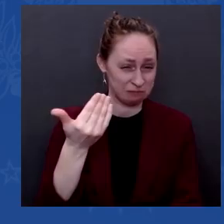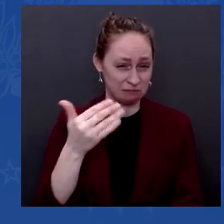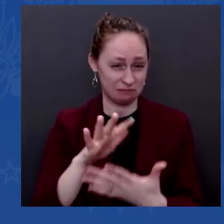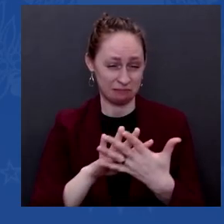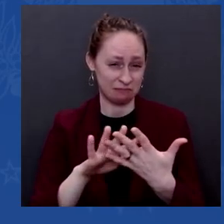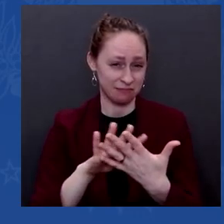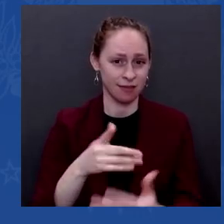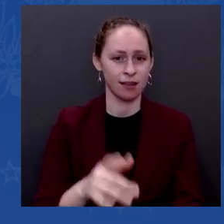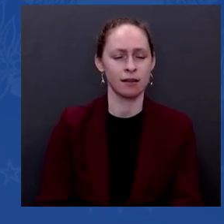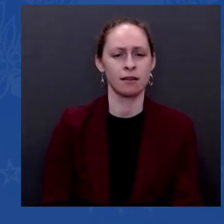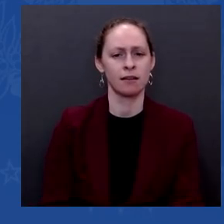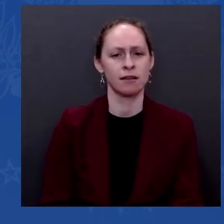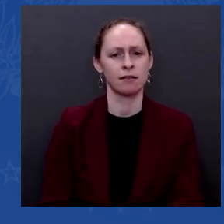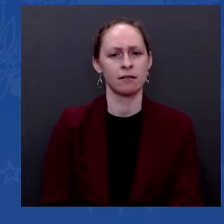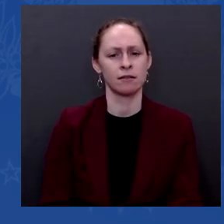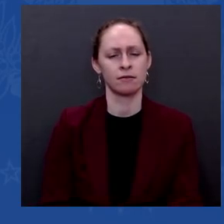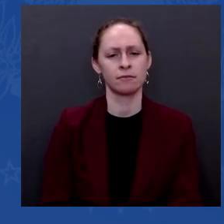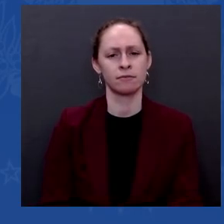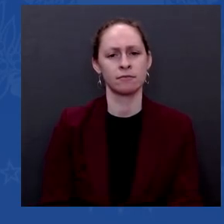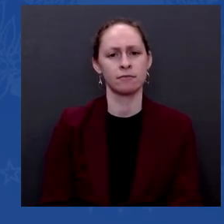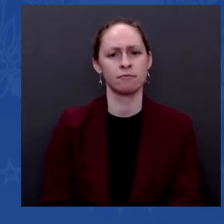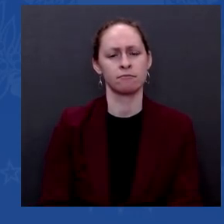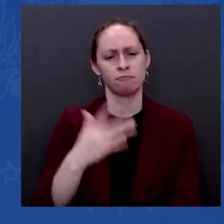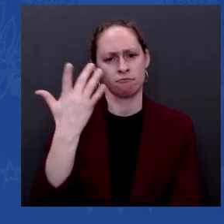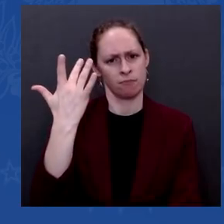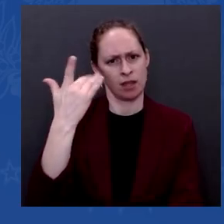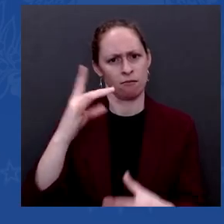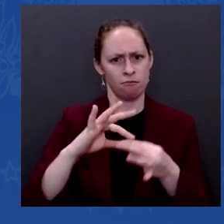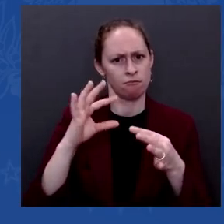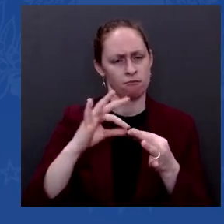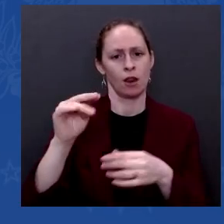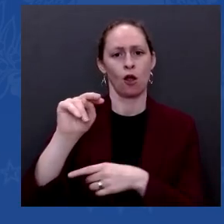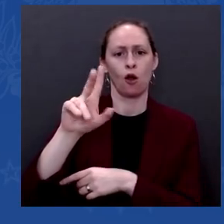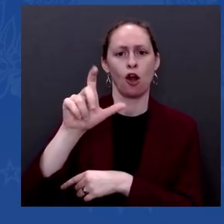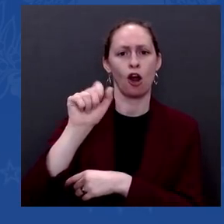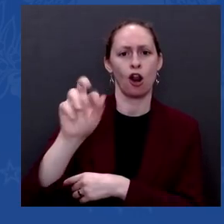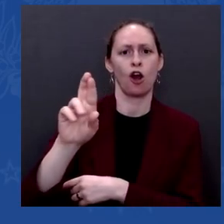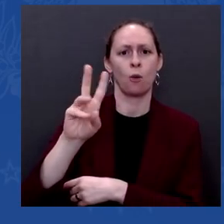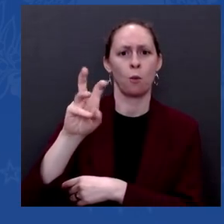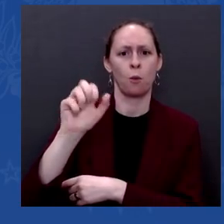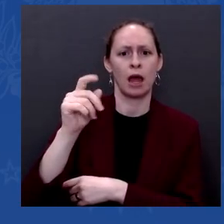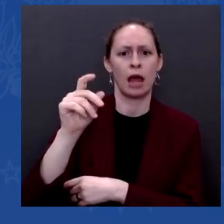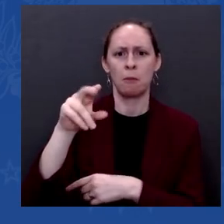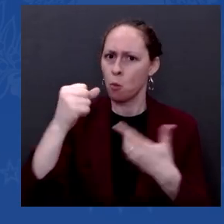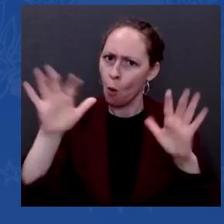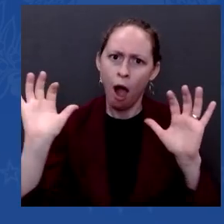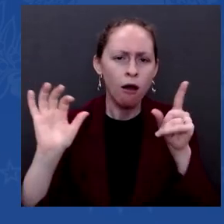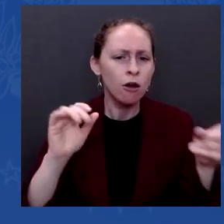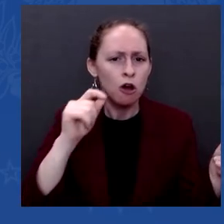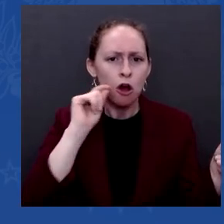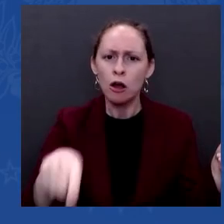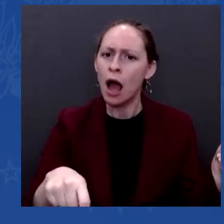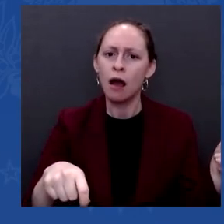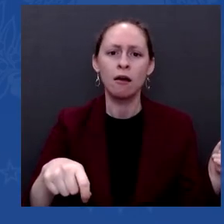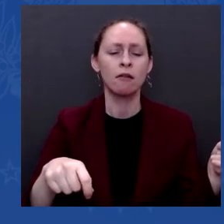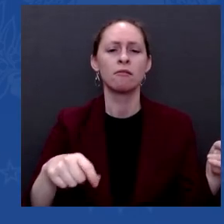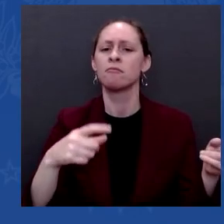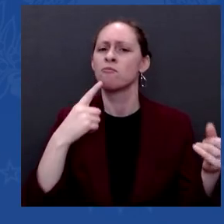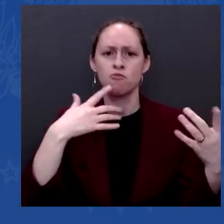all of our nuclear weapons out of Europe and not have troops rotating through the old Soviet block. Do you think there's space for that there?